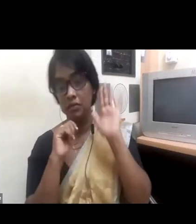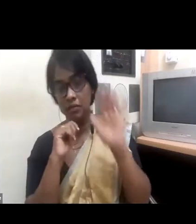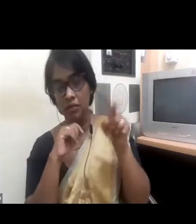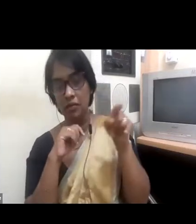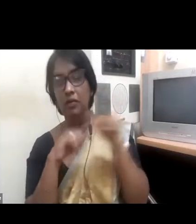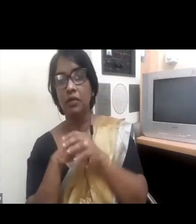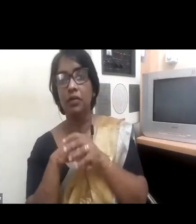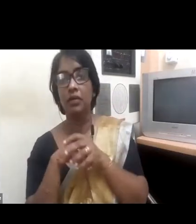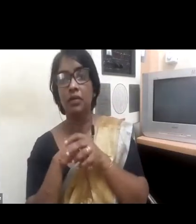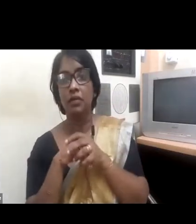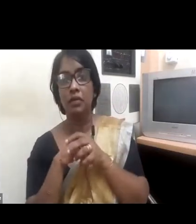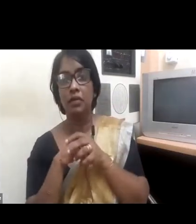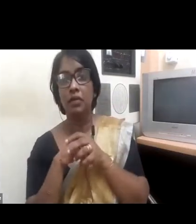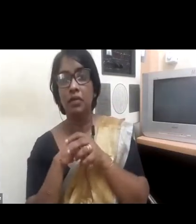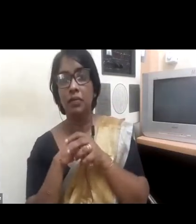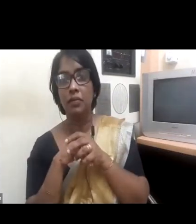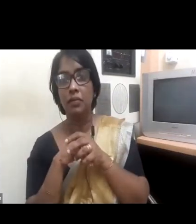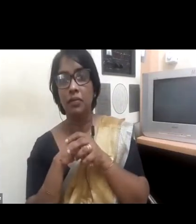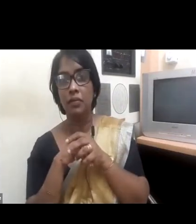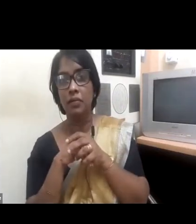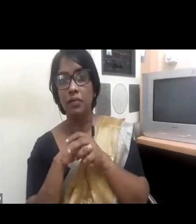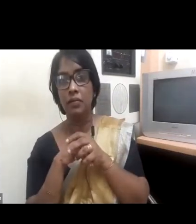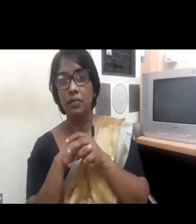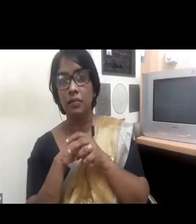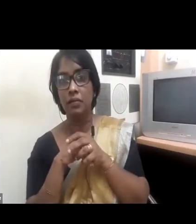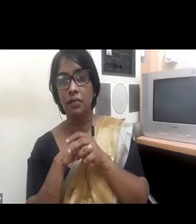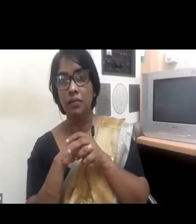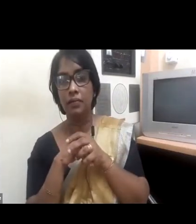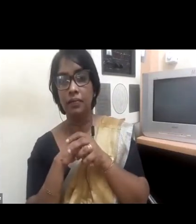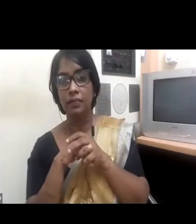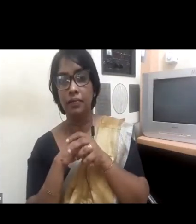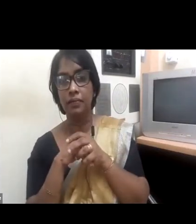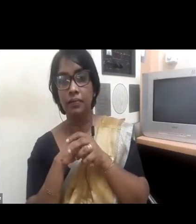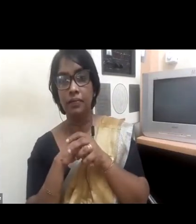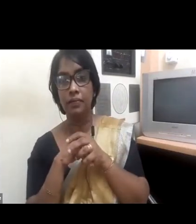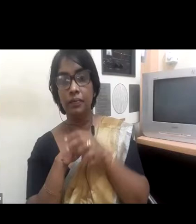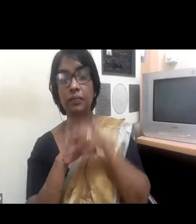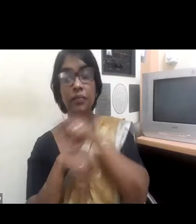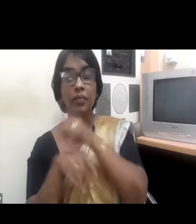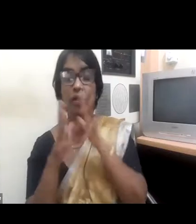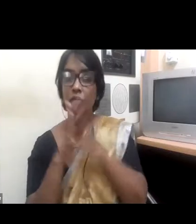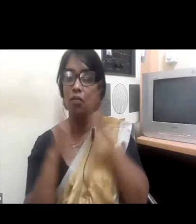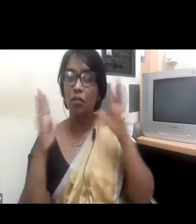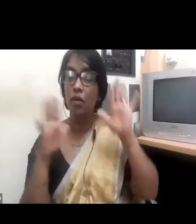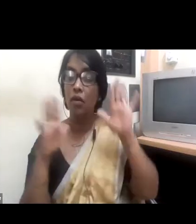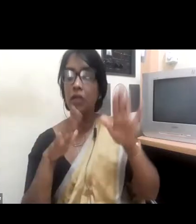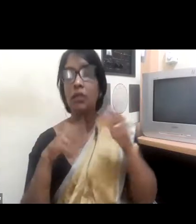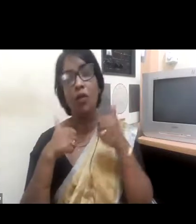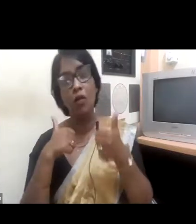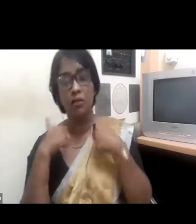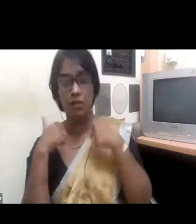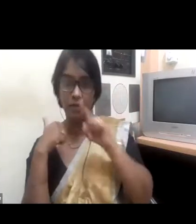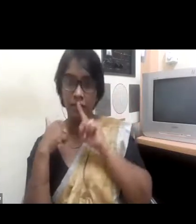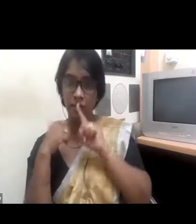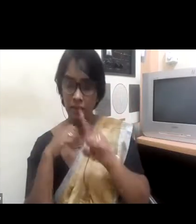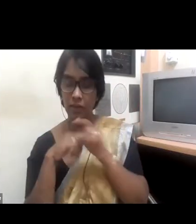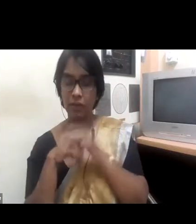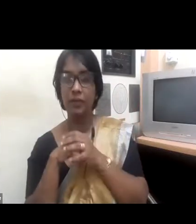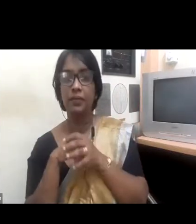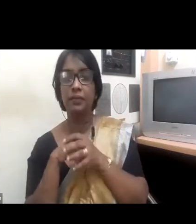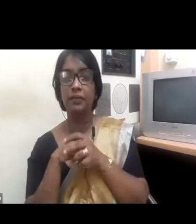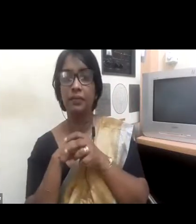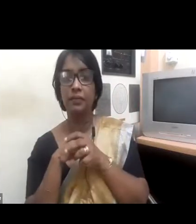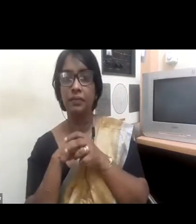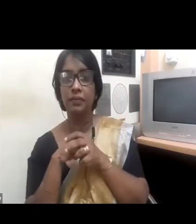gap was even larger with those who had no women on the board. So I don't want to go into all of the studies we have that